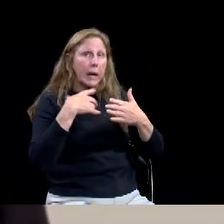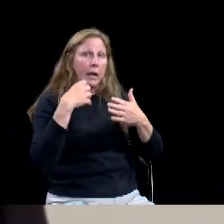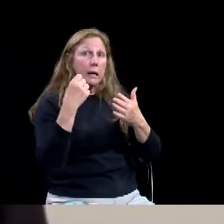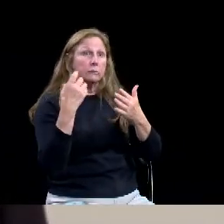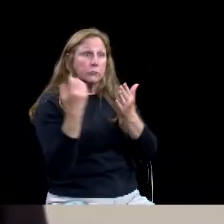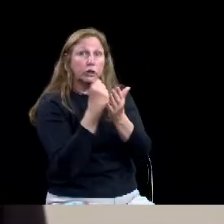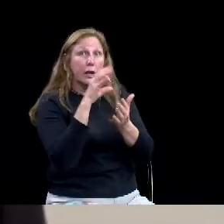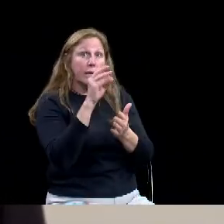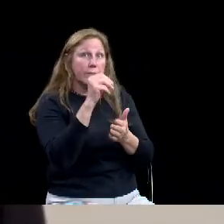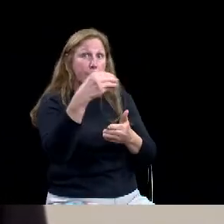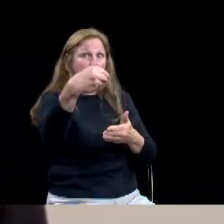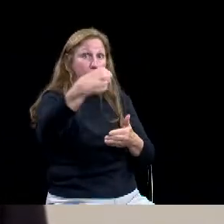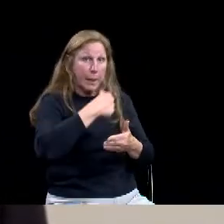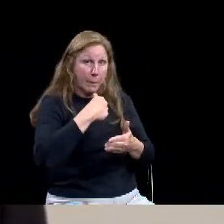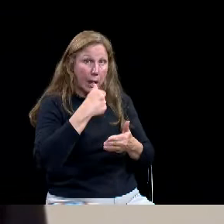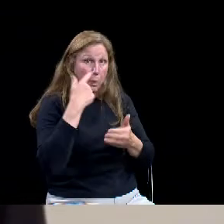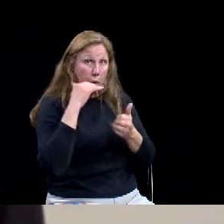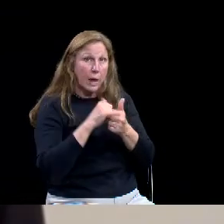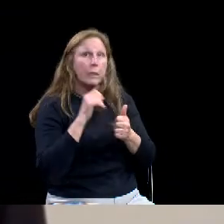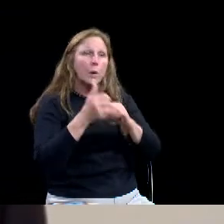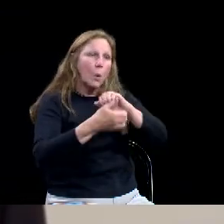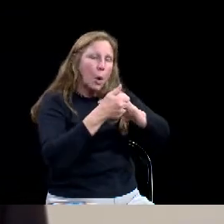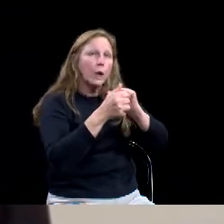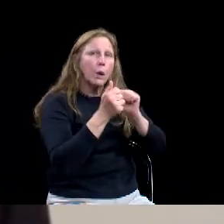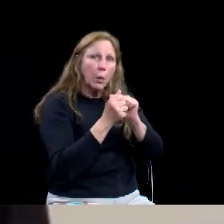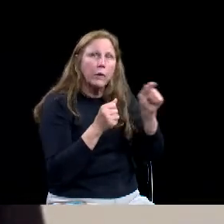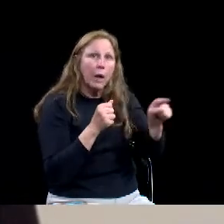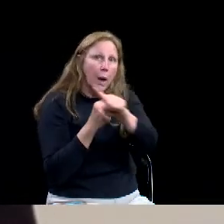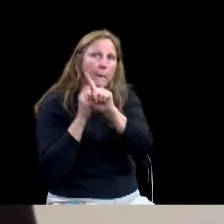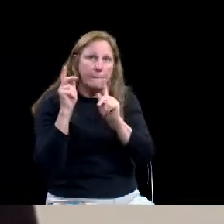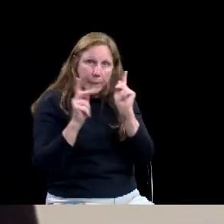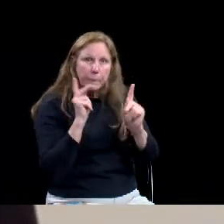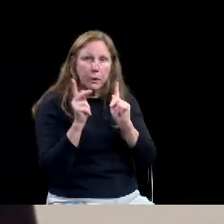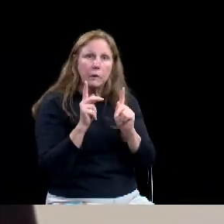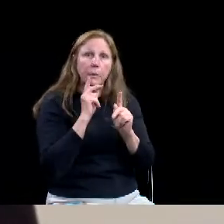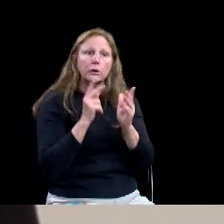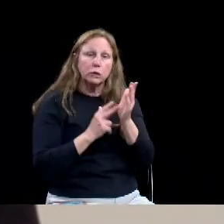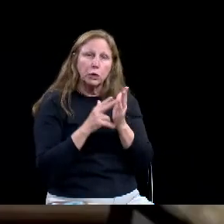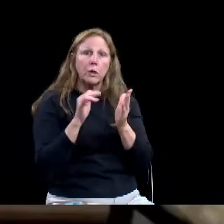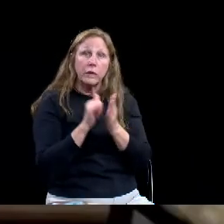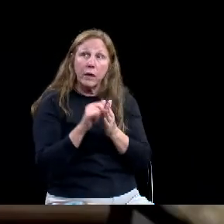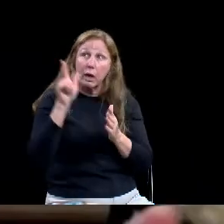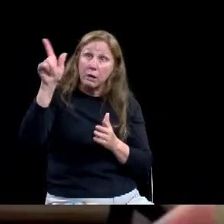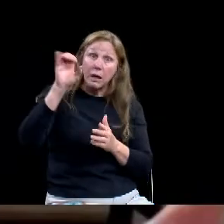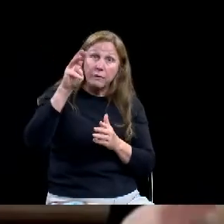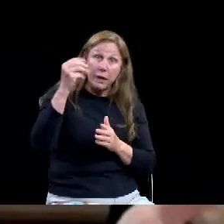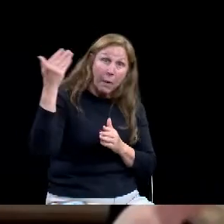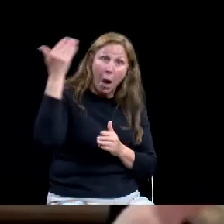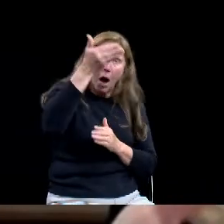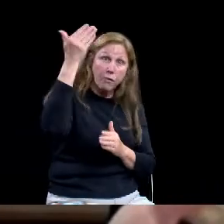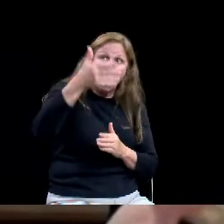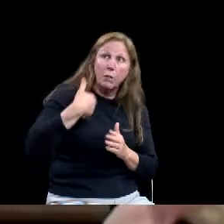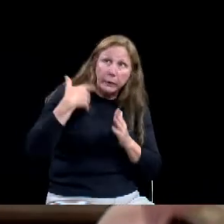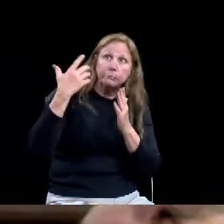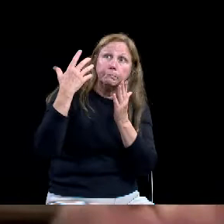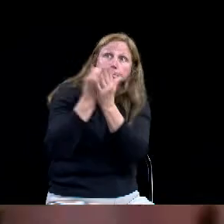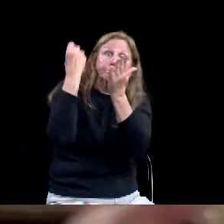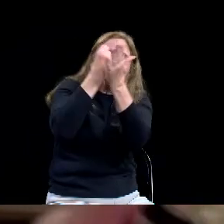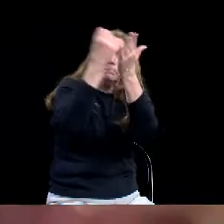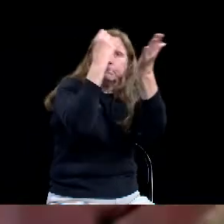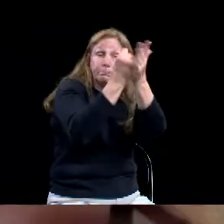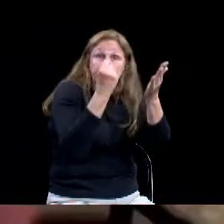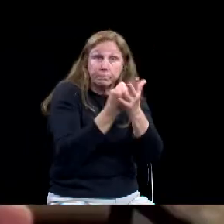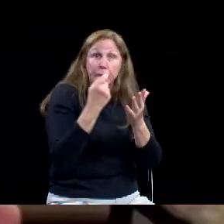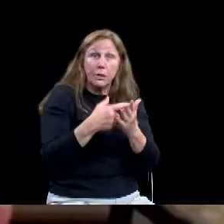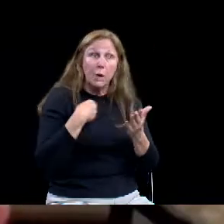that we can to try to get reimbursed on the expenses that we had from the winter storm. Yeah, absolutely. Mayor Pro Tem, um, this, this